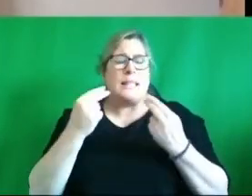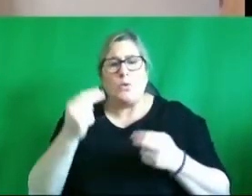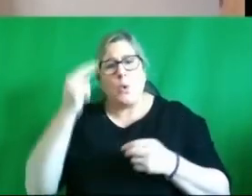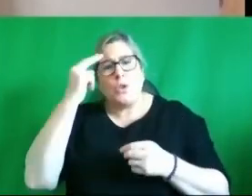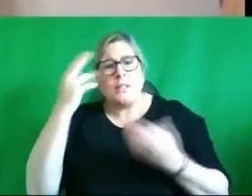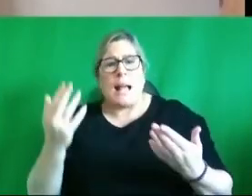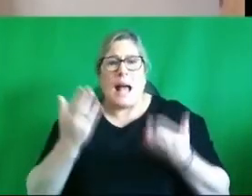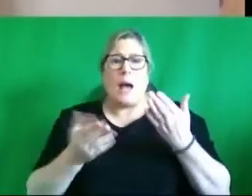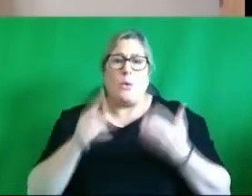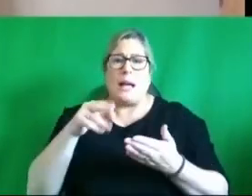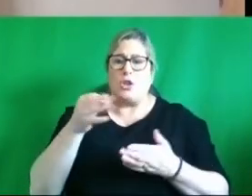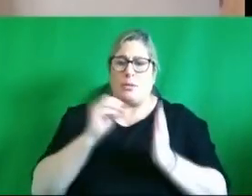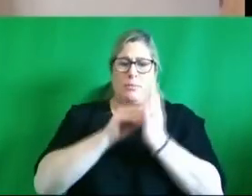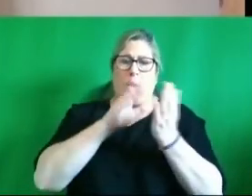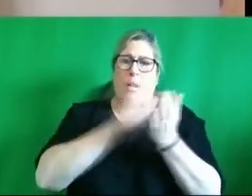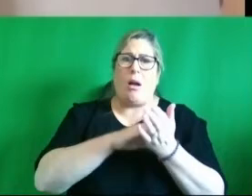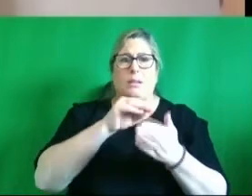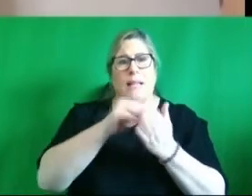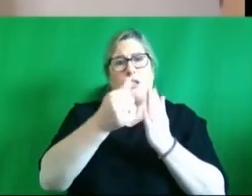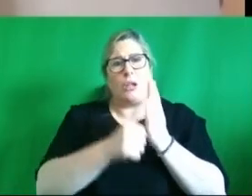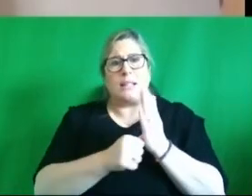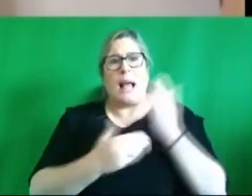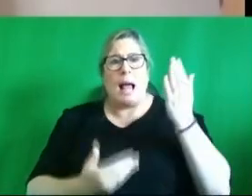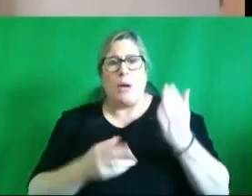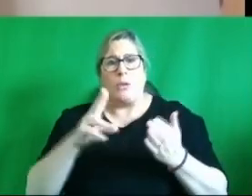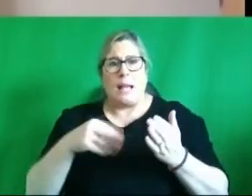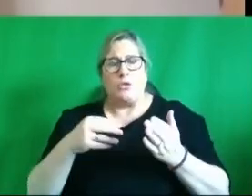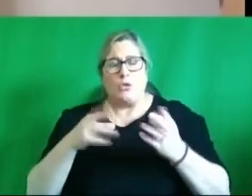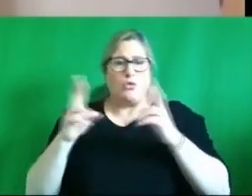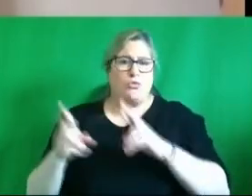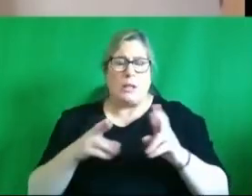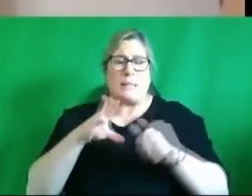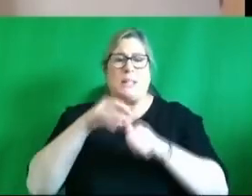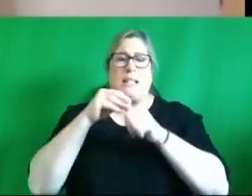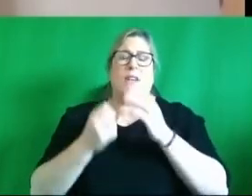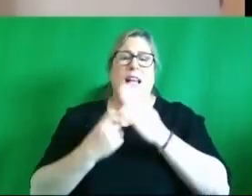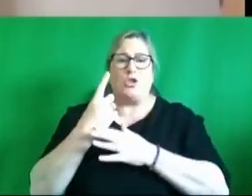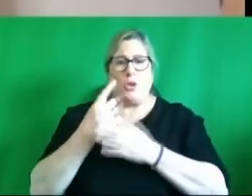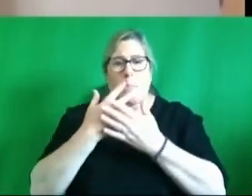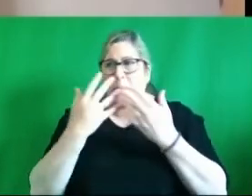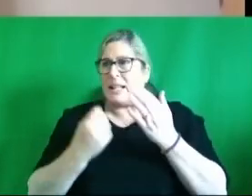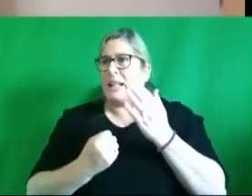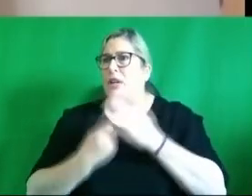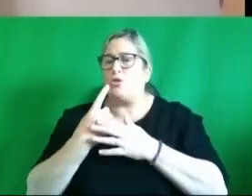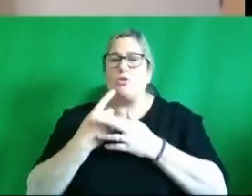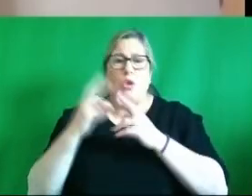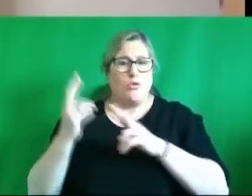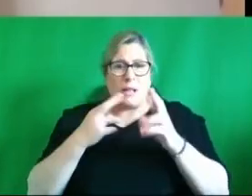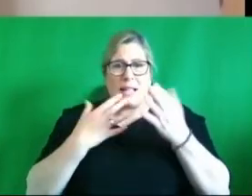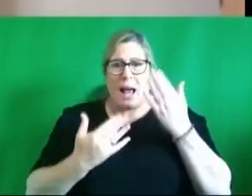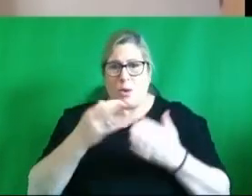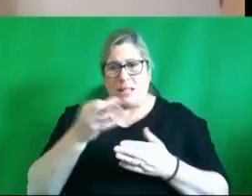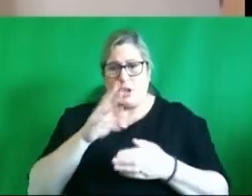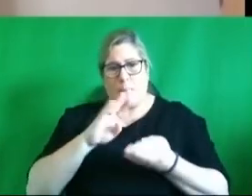uh on the agenda how can you raise a particular issue many issues raised how do you get that to be a talking point